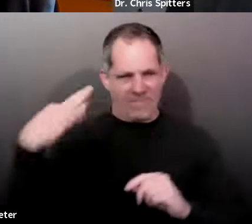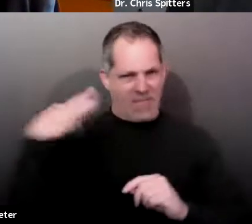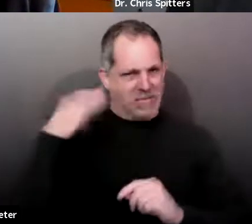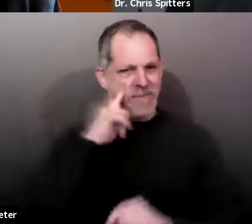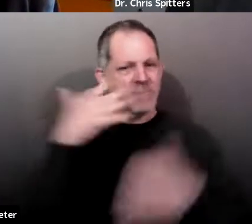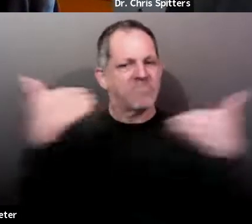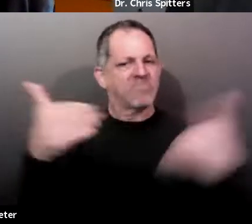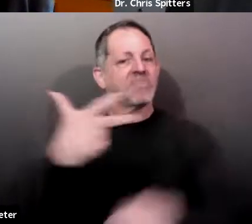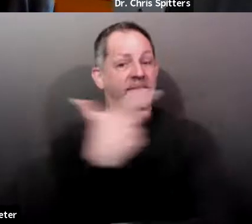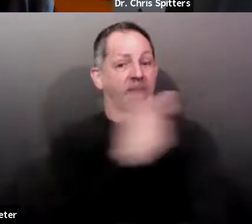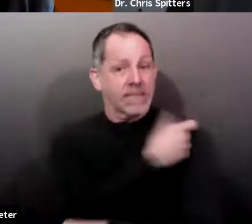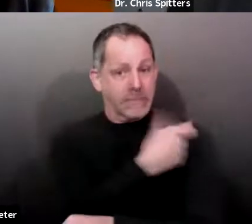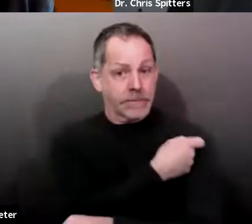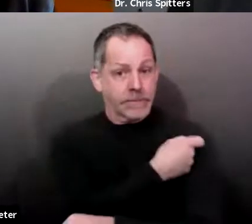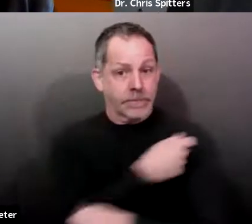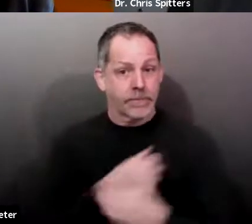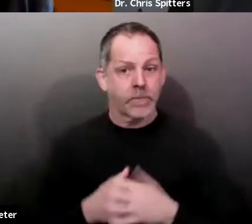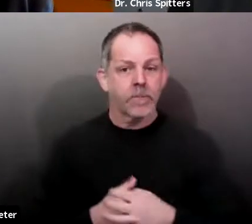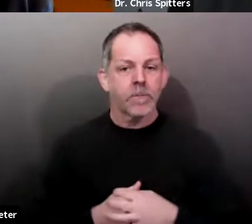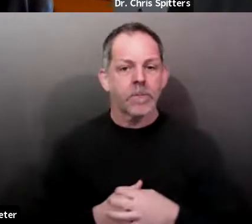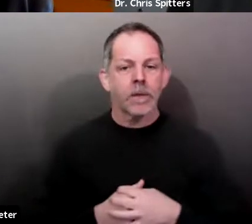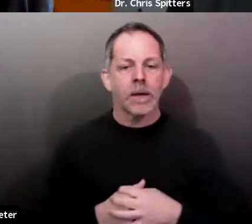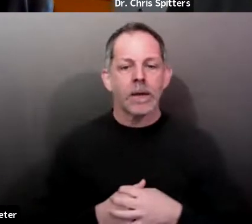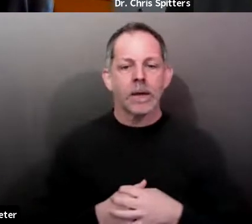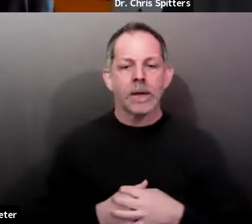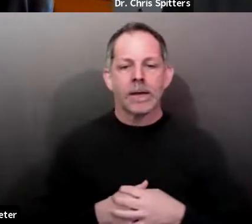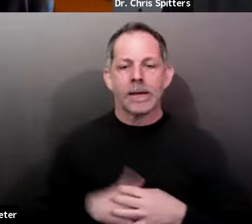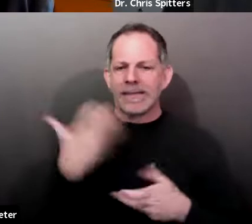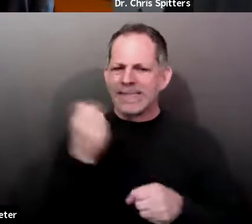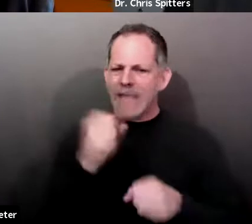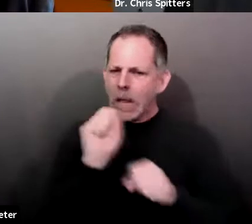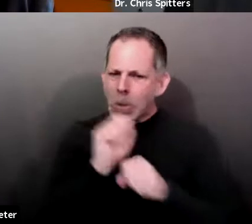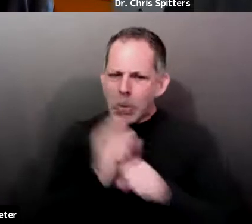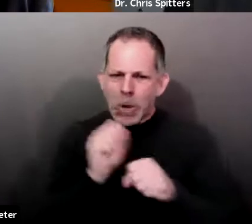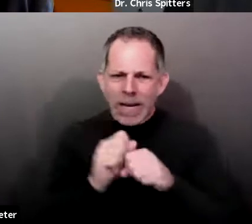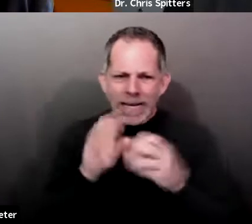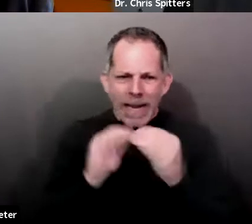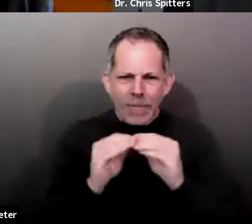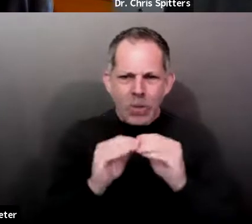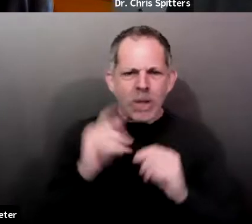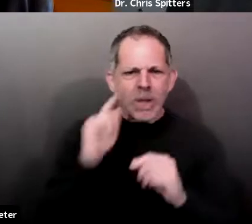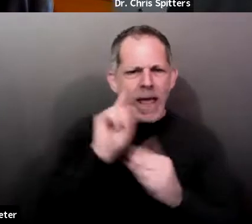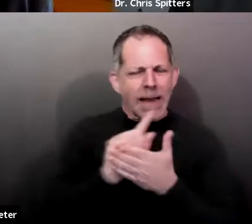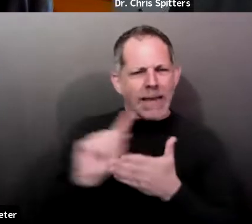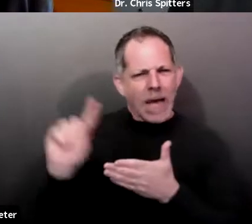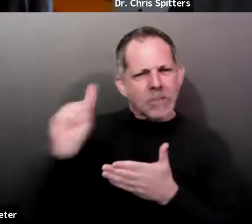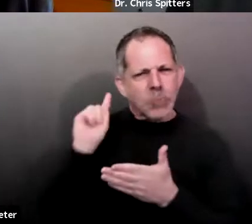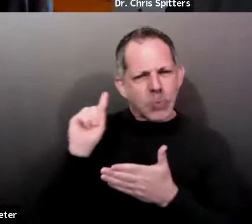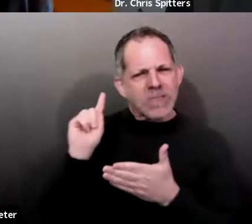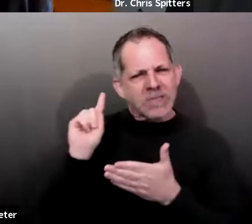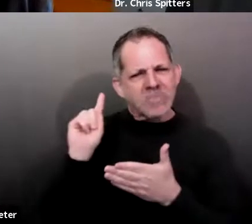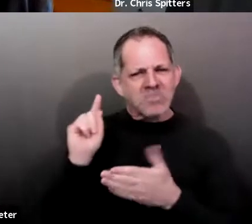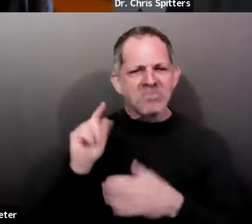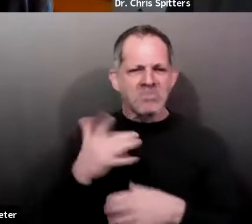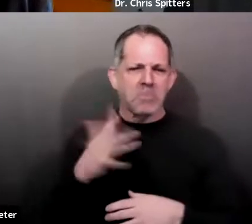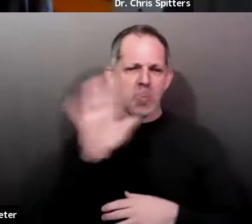working on the numbers of doses administered through last week, but roughly we're thinking about 150,000 Snohomish